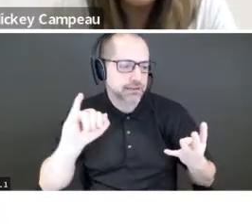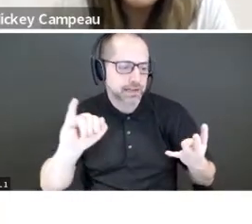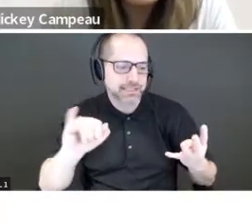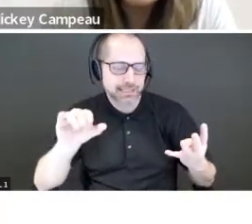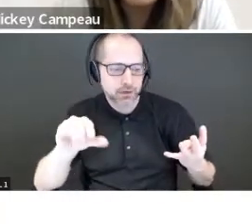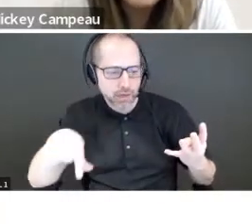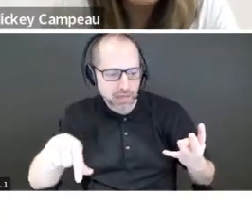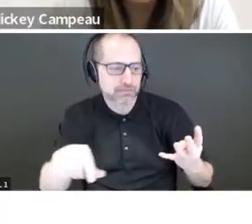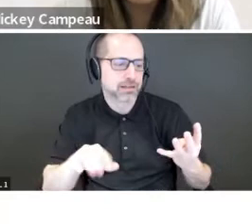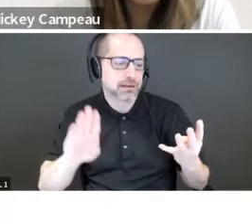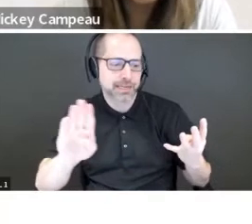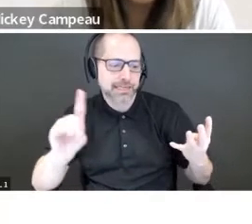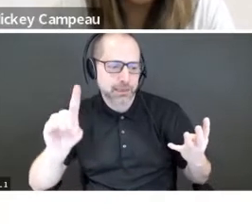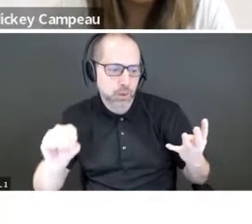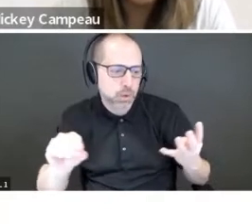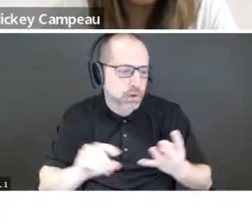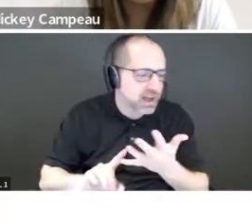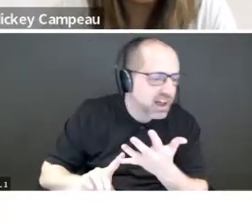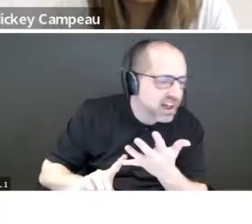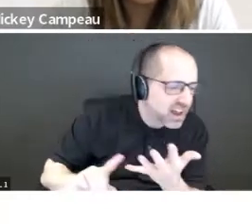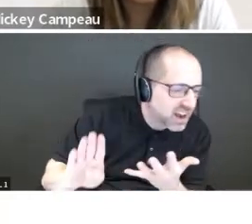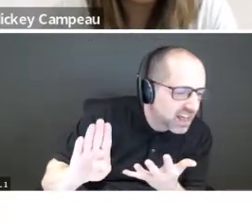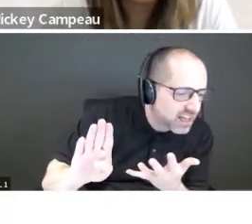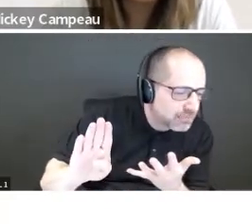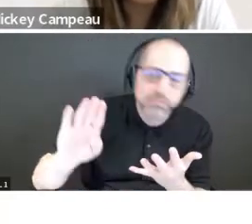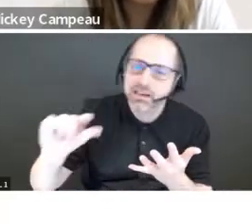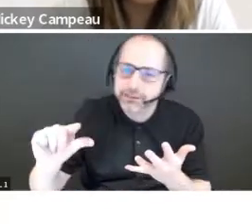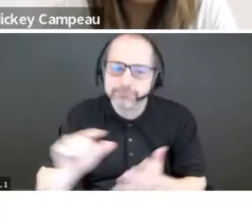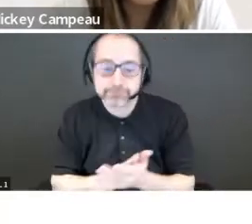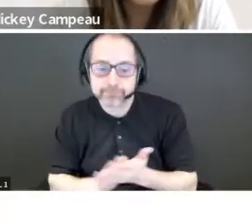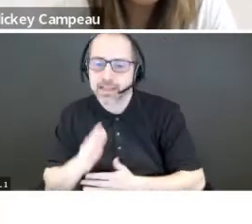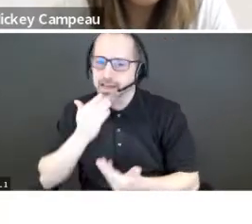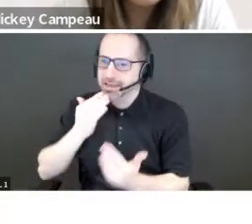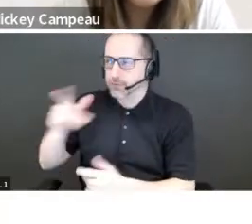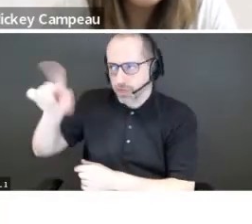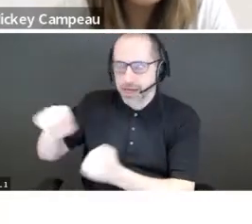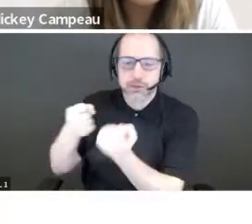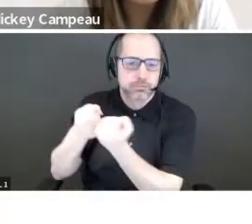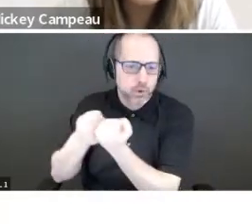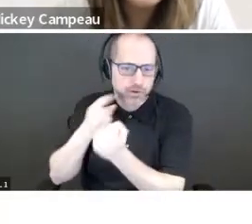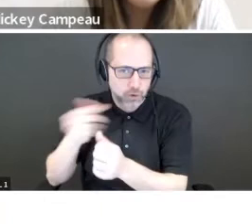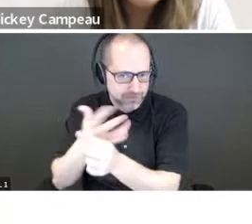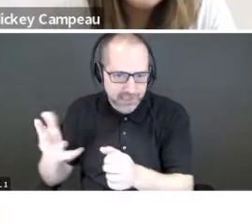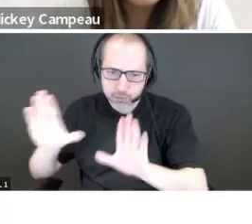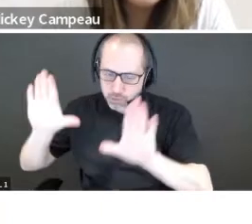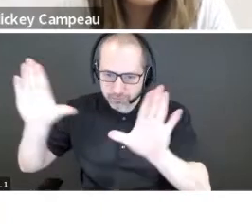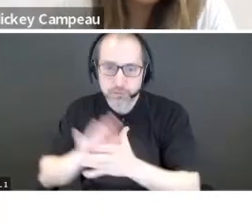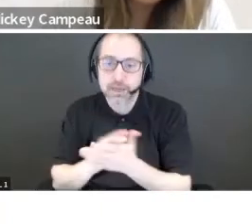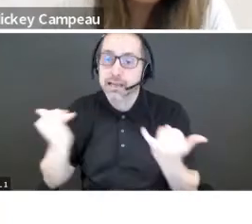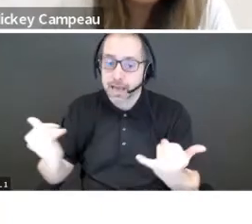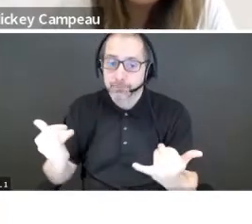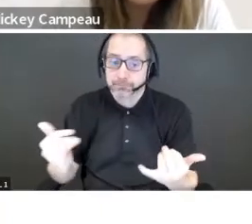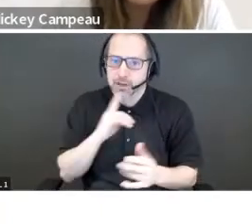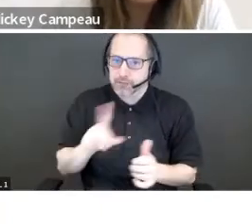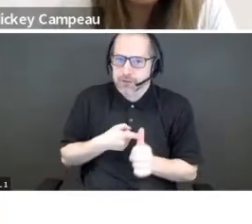We're very happy and grateful for their support in everything that we do. So before beginning the session today, I would like to